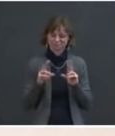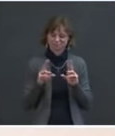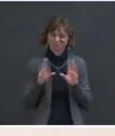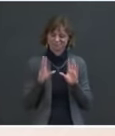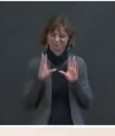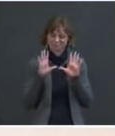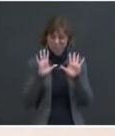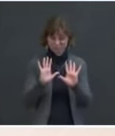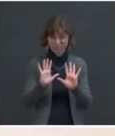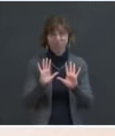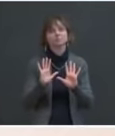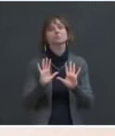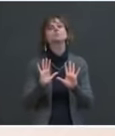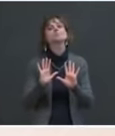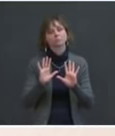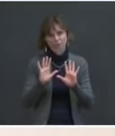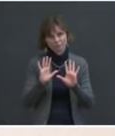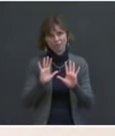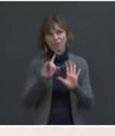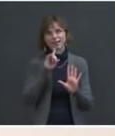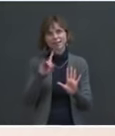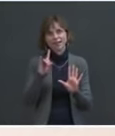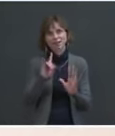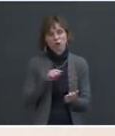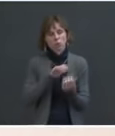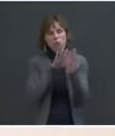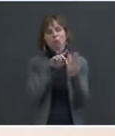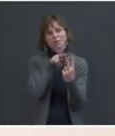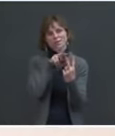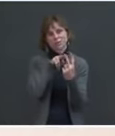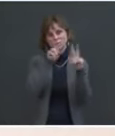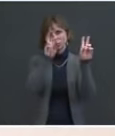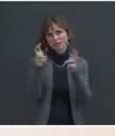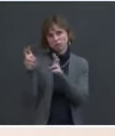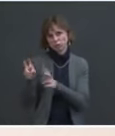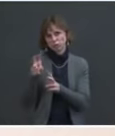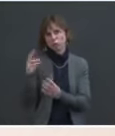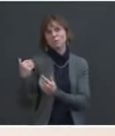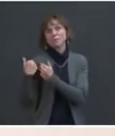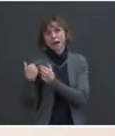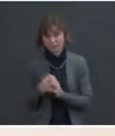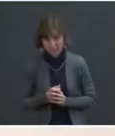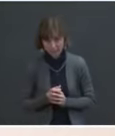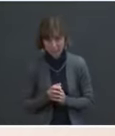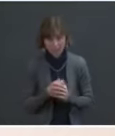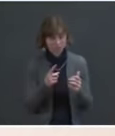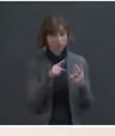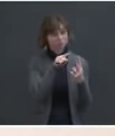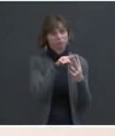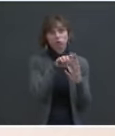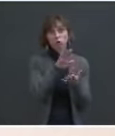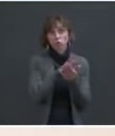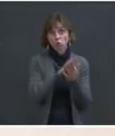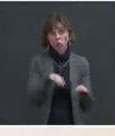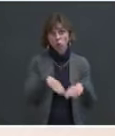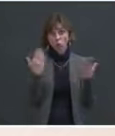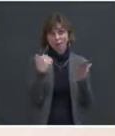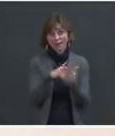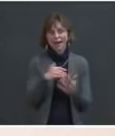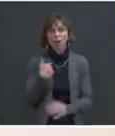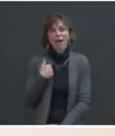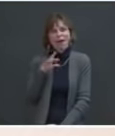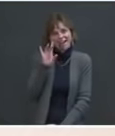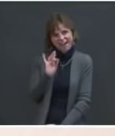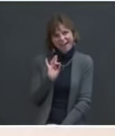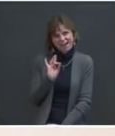let's take a responsible approach to the two issues, okay? One is schools reopening. There's been eight mitigation steps